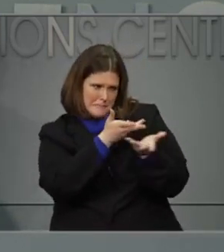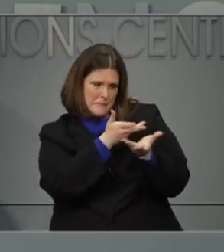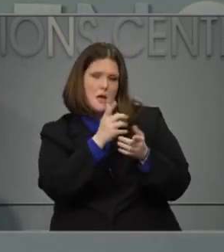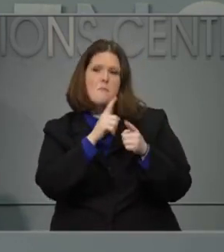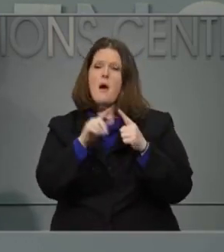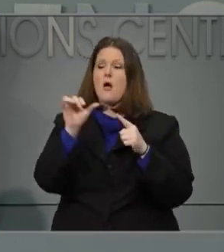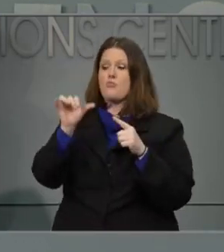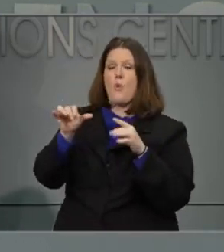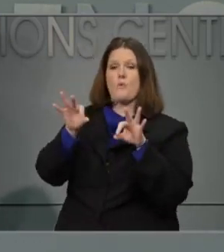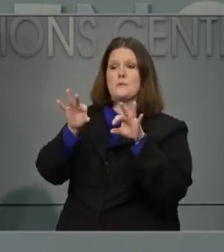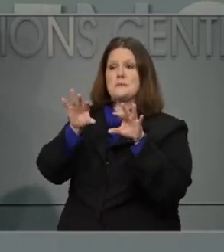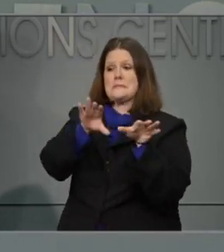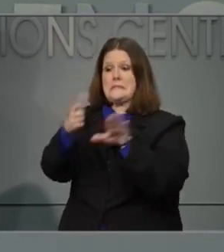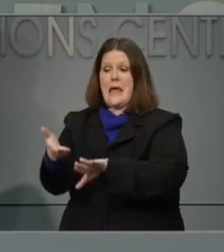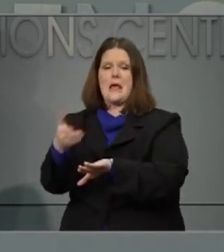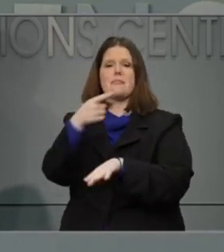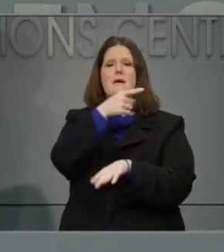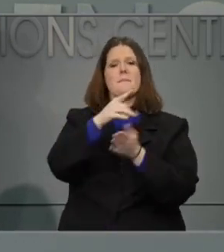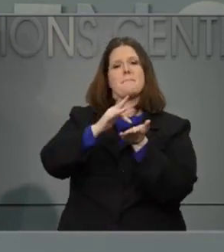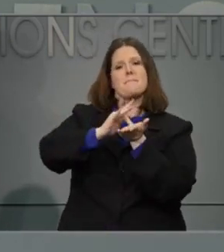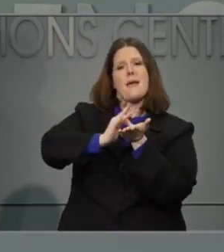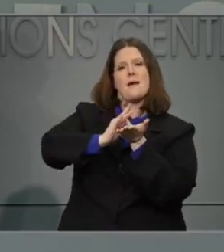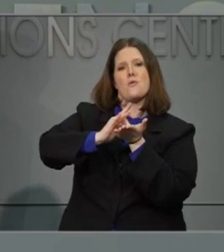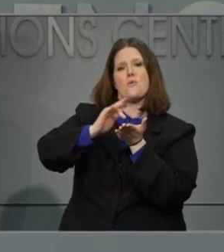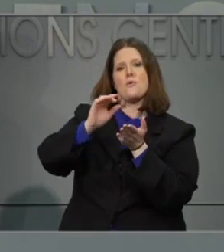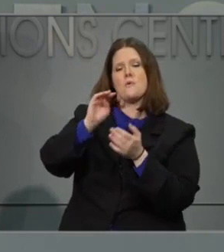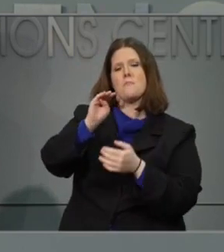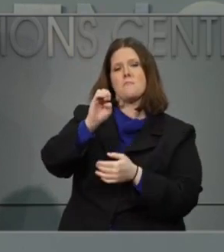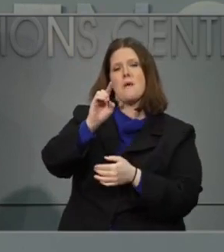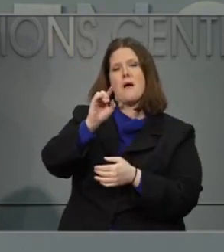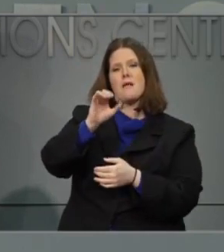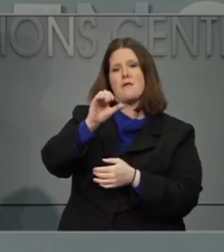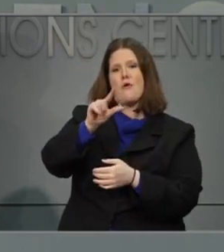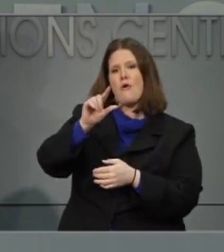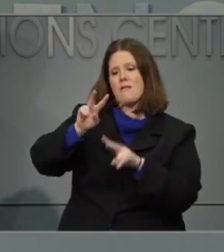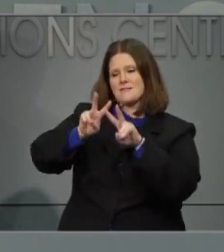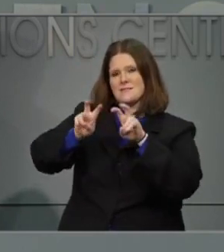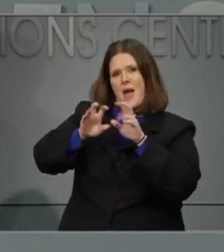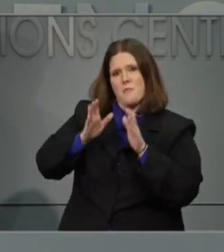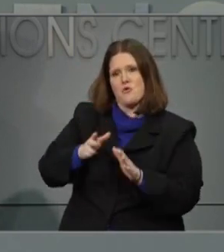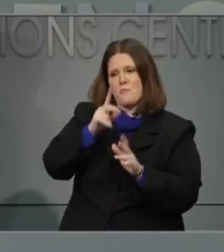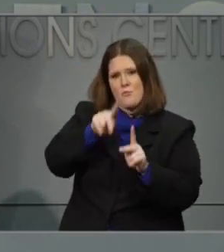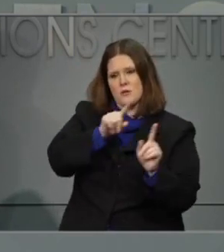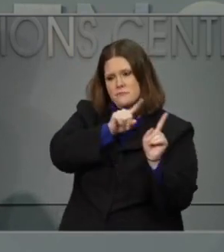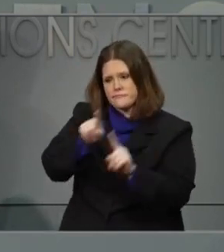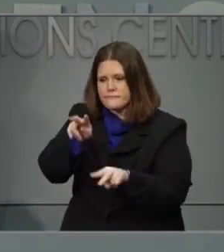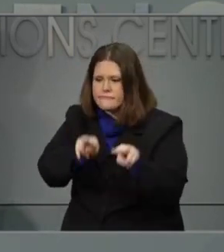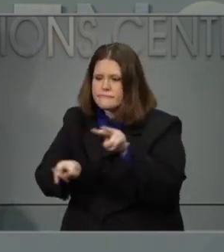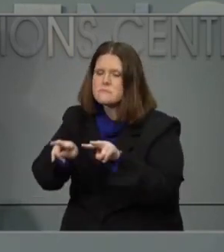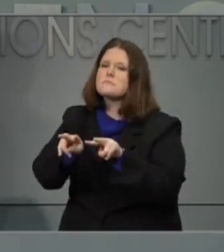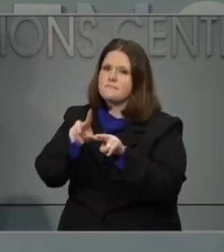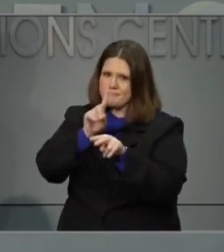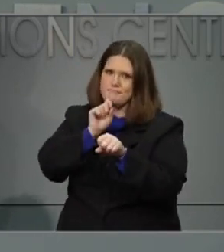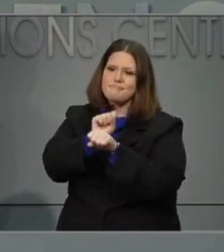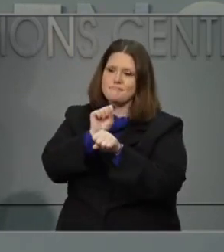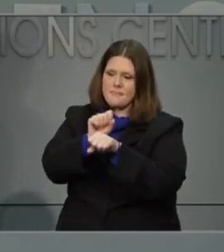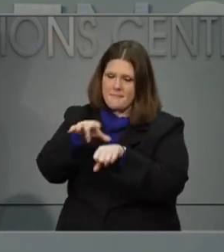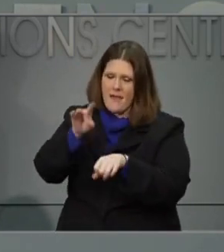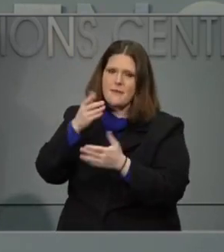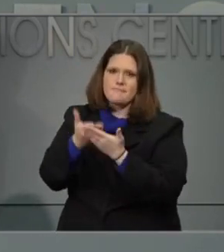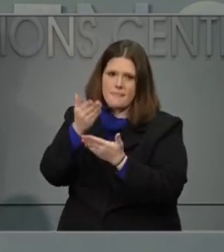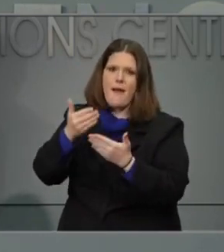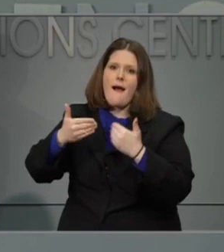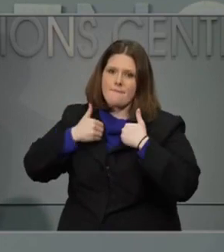determined by our medical examiners. Most of them are folks who had been found to be COVID-19 positive before their